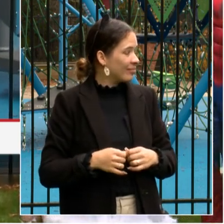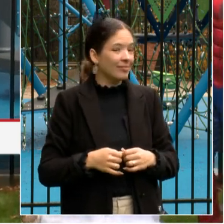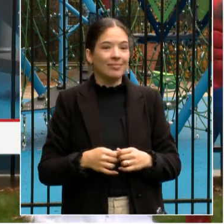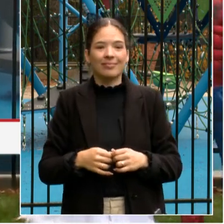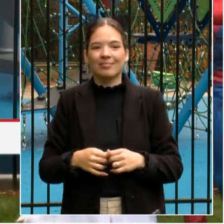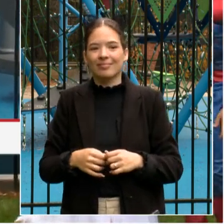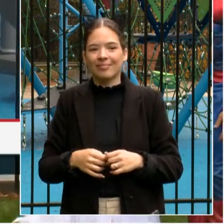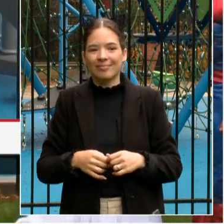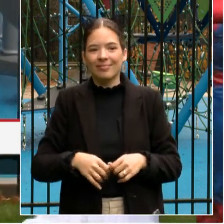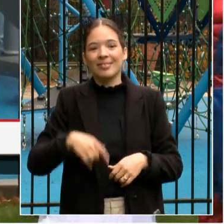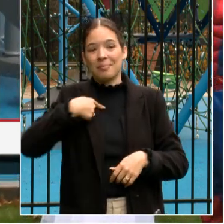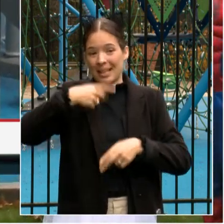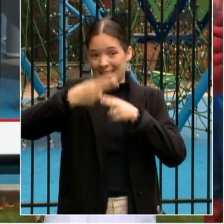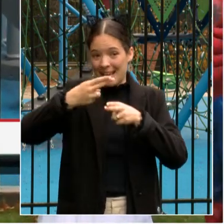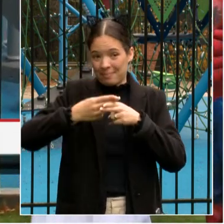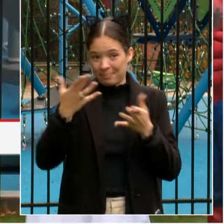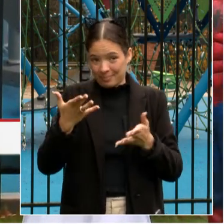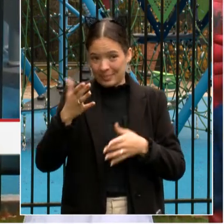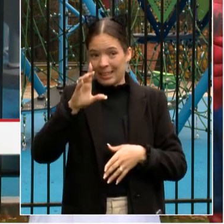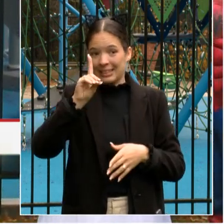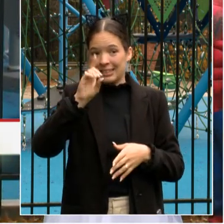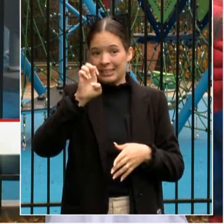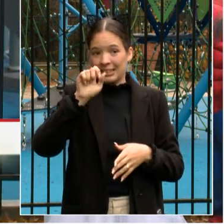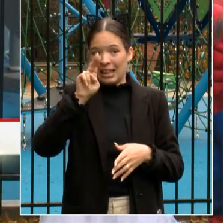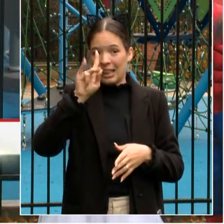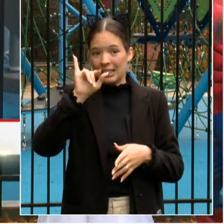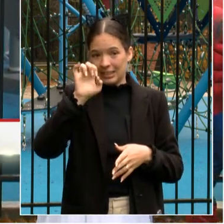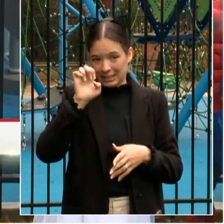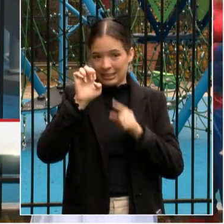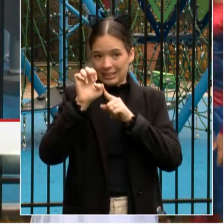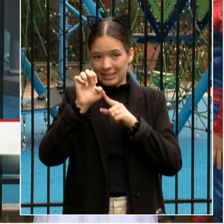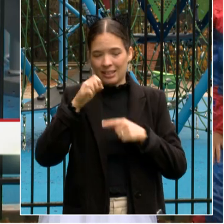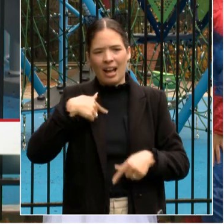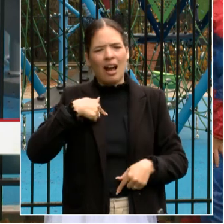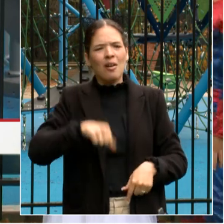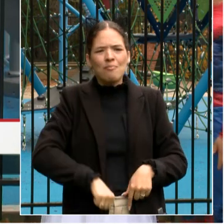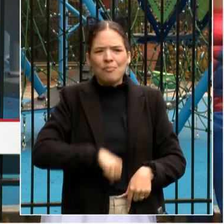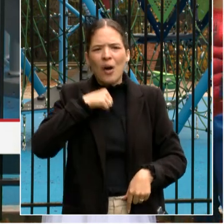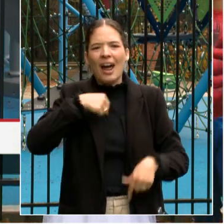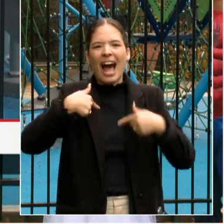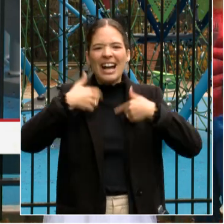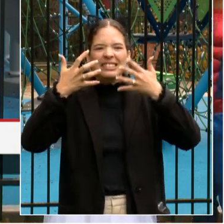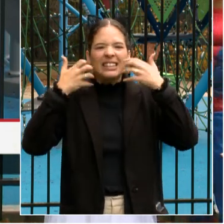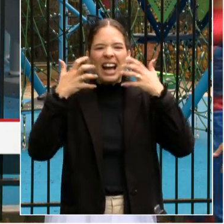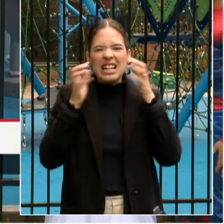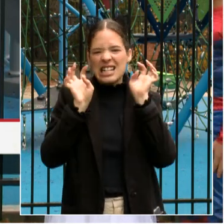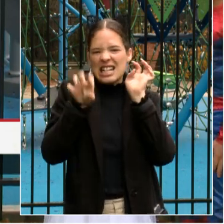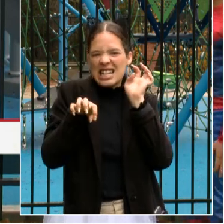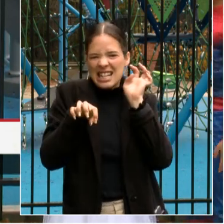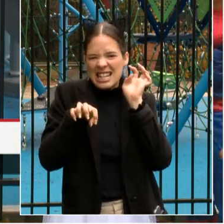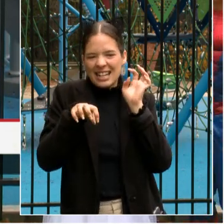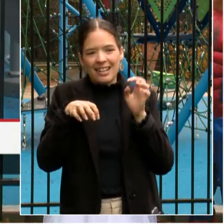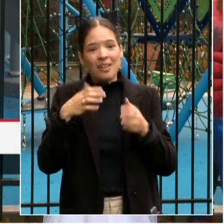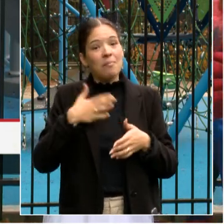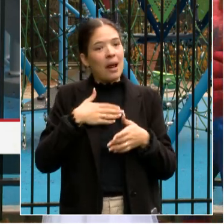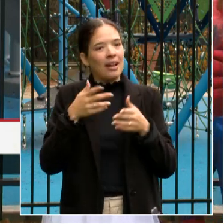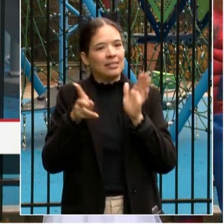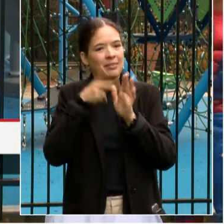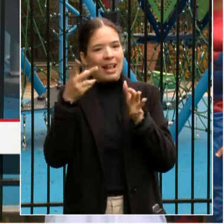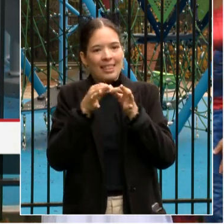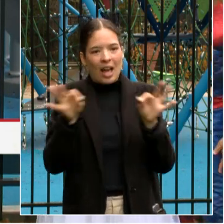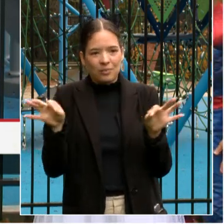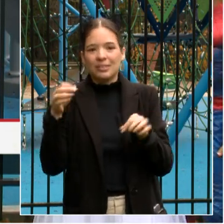My name is Delany Coladillo. I'm proud to be a tiger because I am bilingual. Soy feliz de ser bilingual.